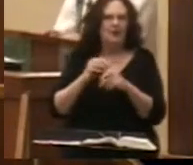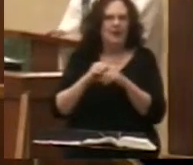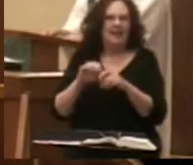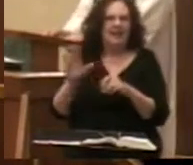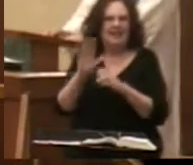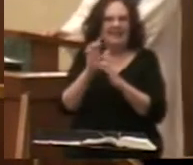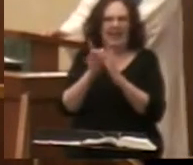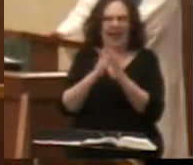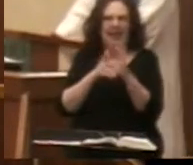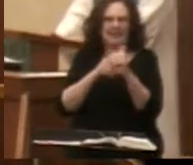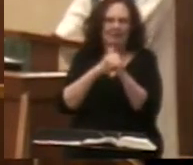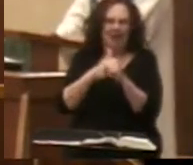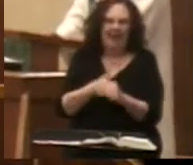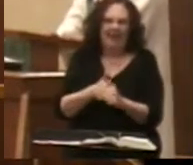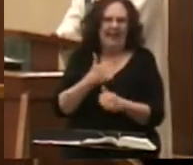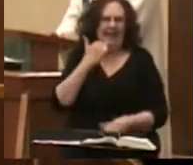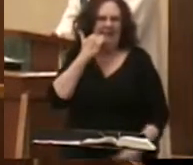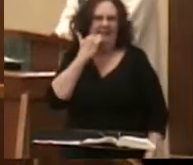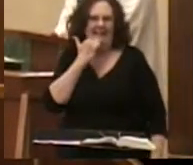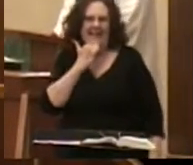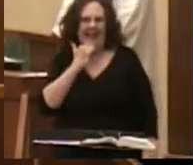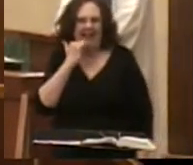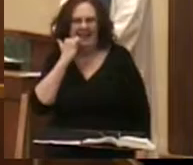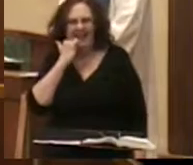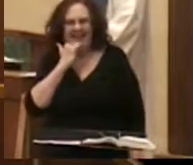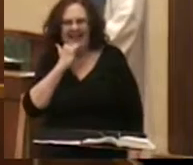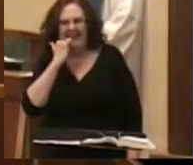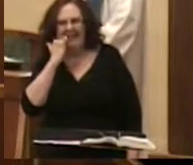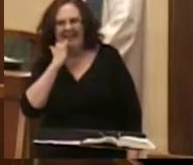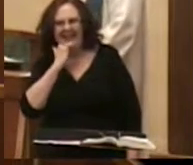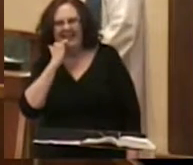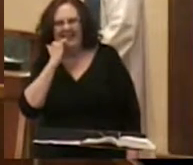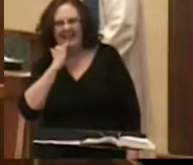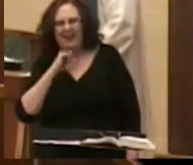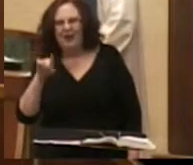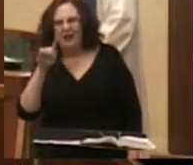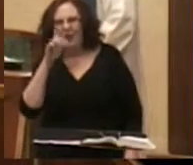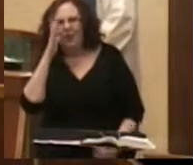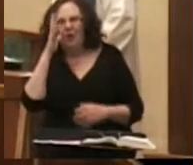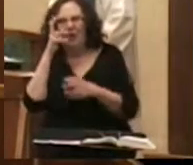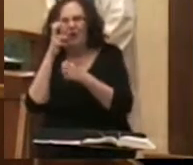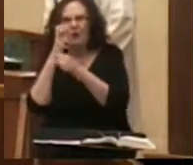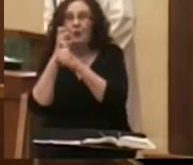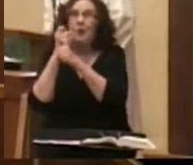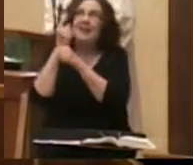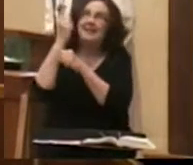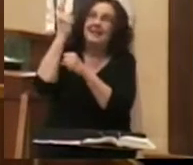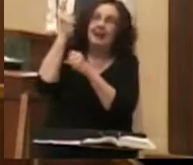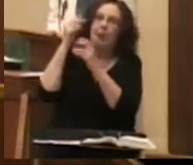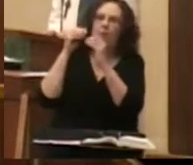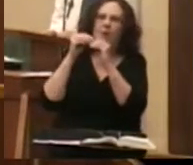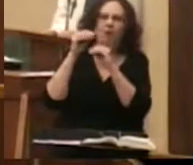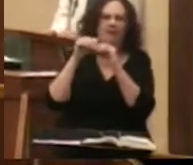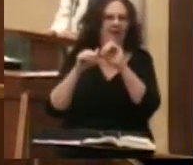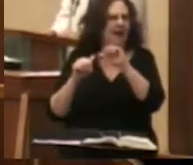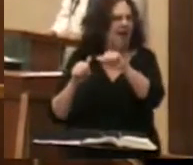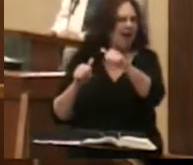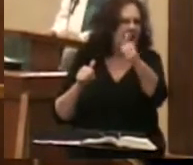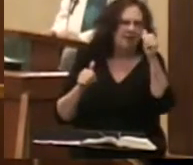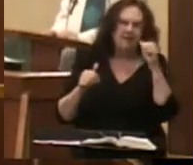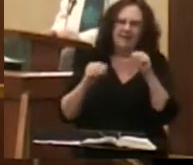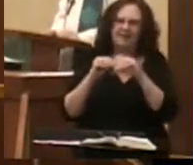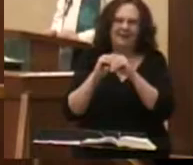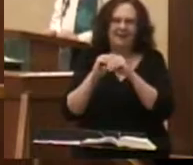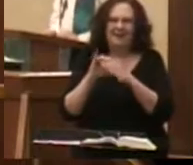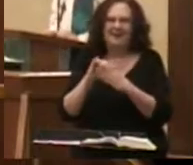gospel day in and day out so that you will trust him above everything else in this life,